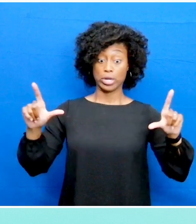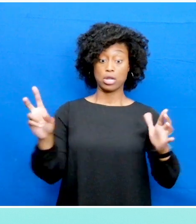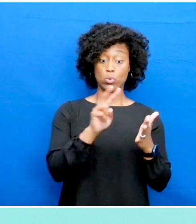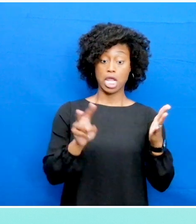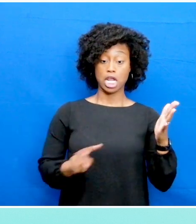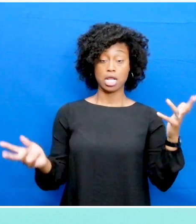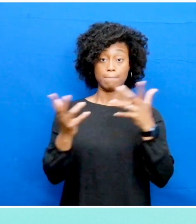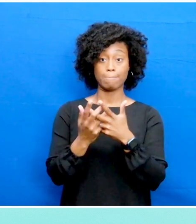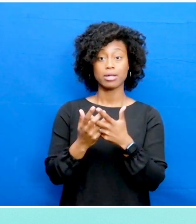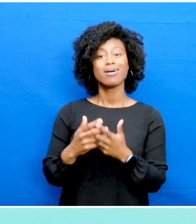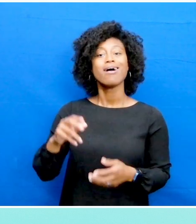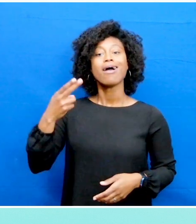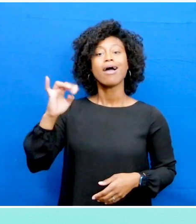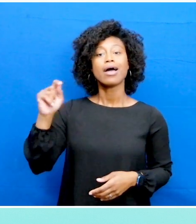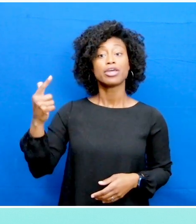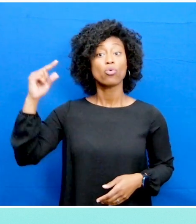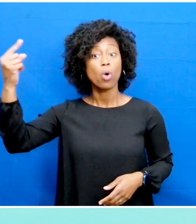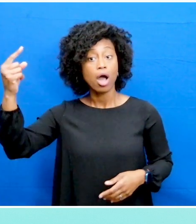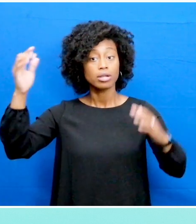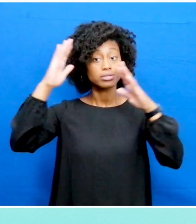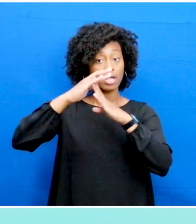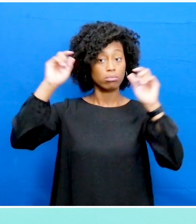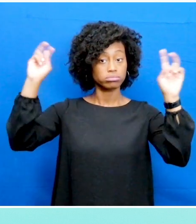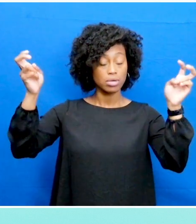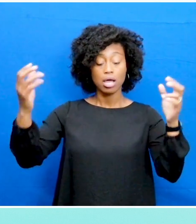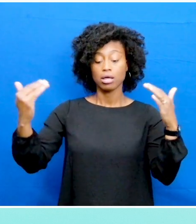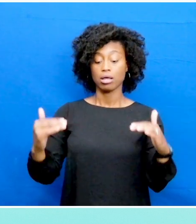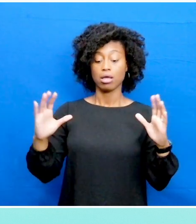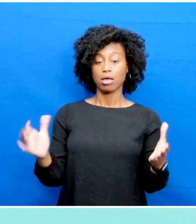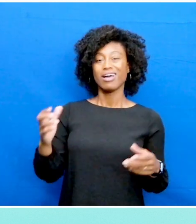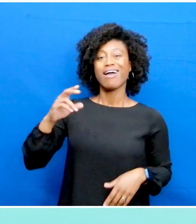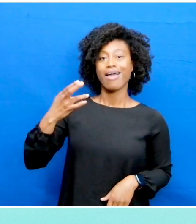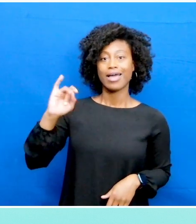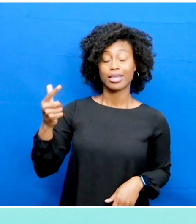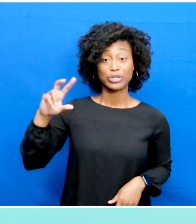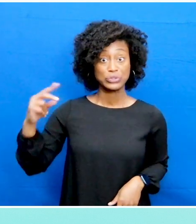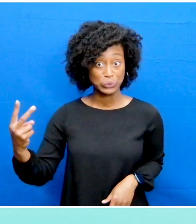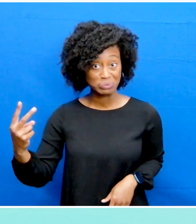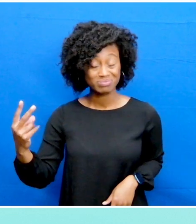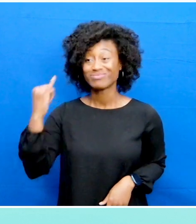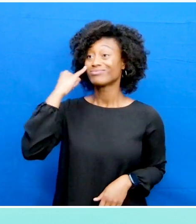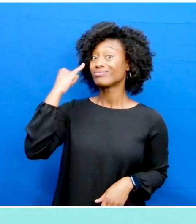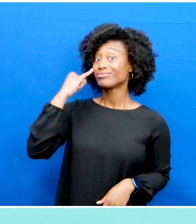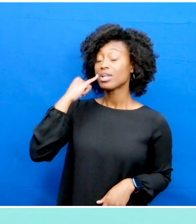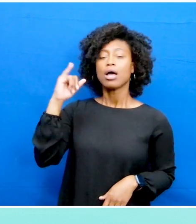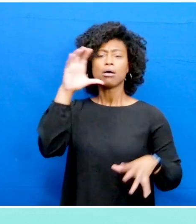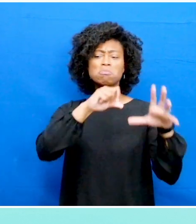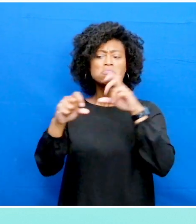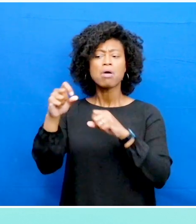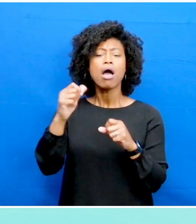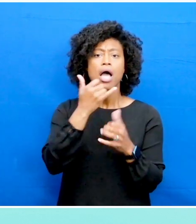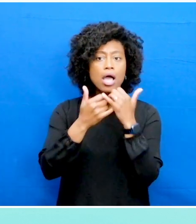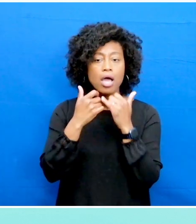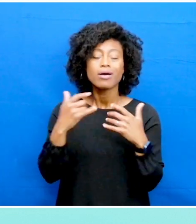use Heading 1 for main sections and Heading 2 for subsections. To scan for errors such as missing alt text for